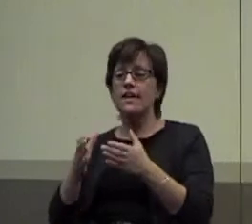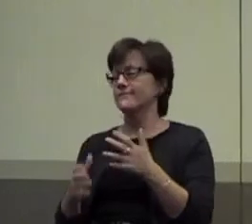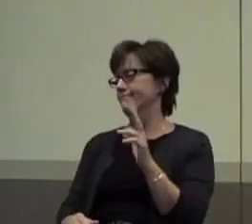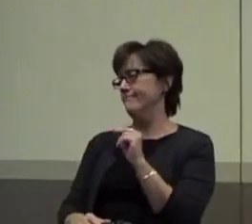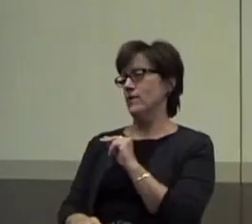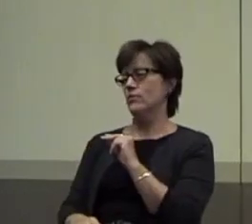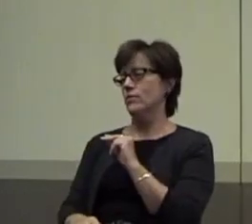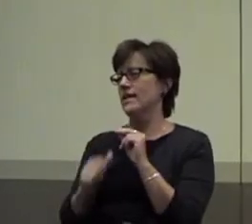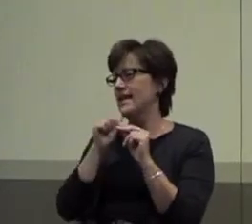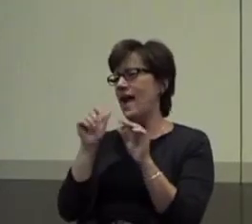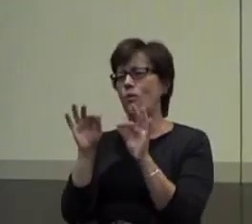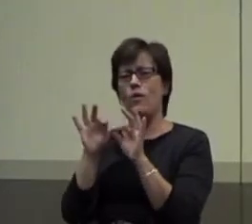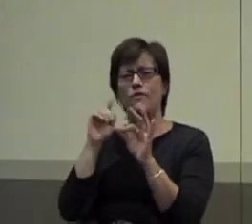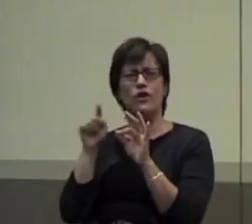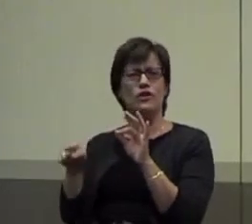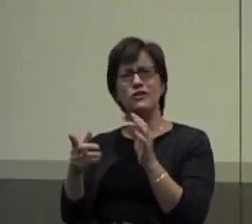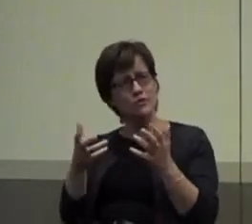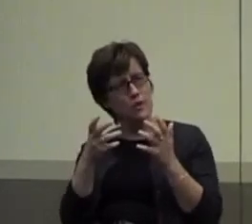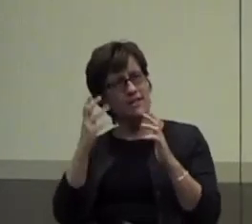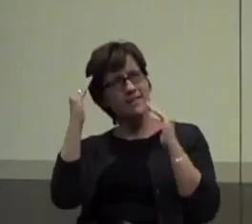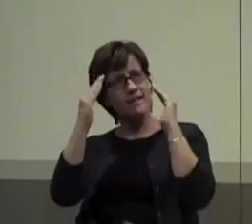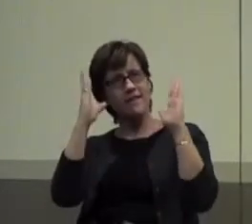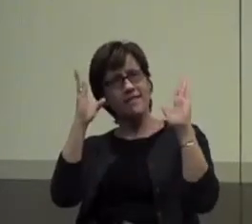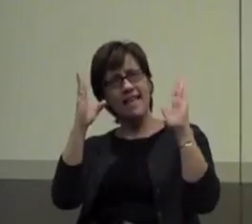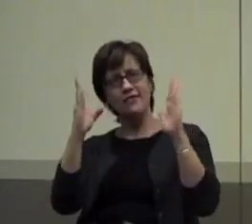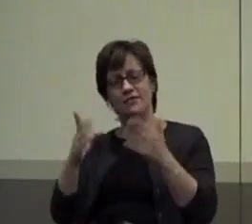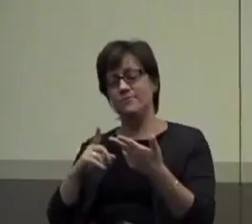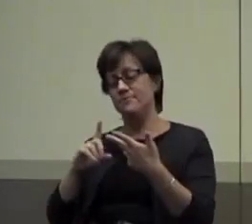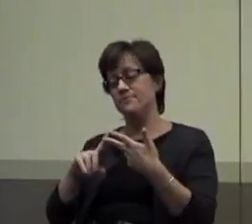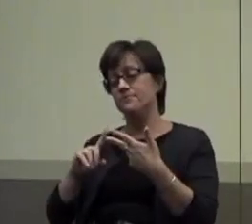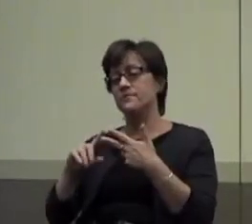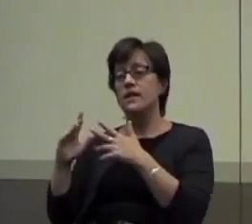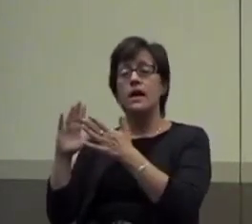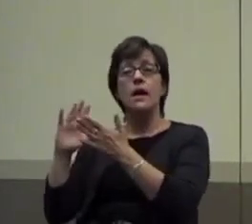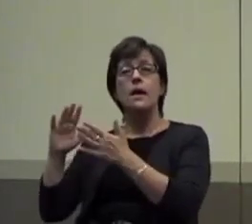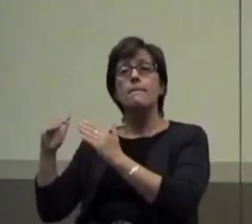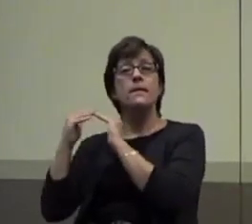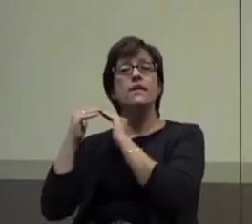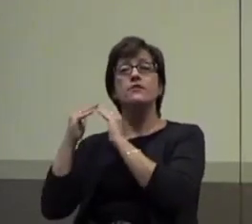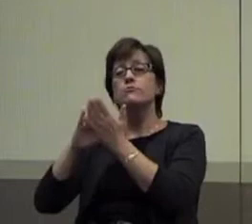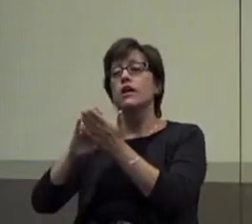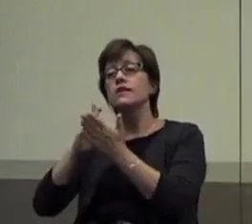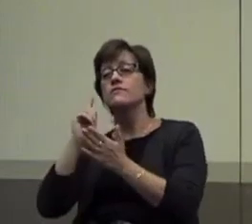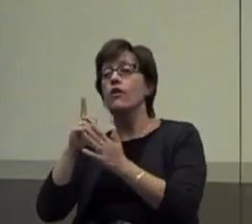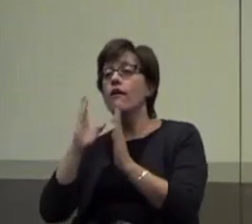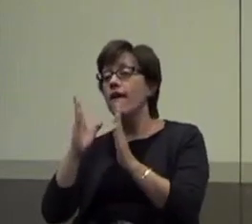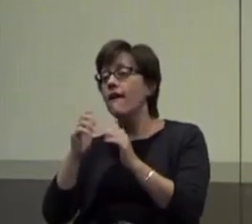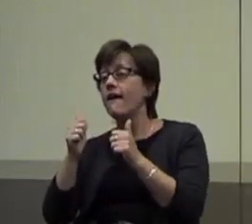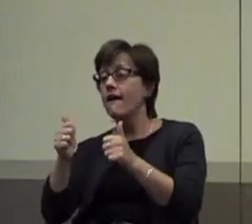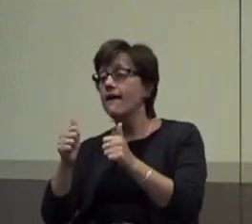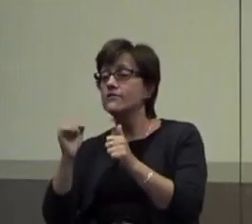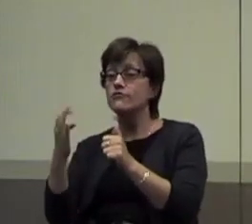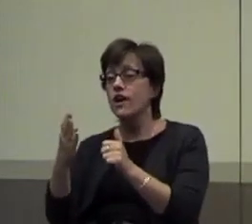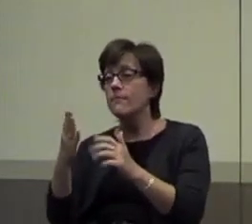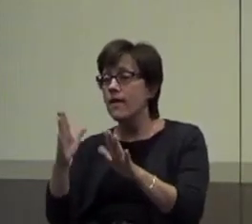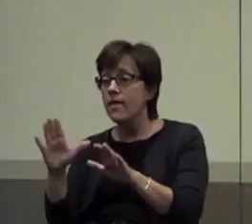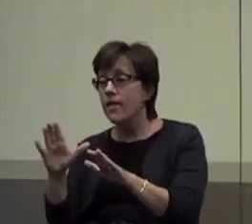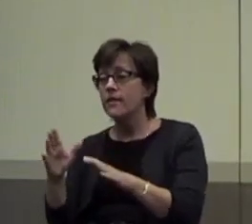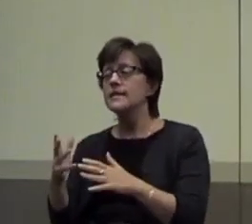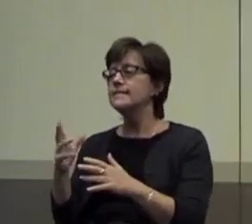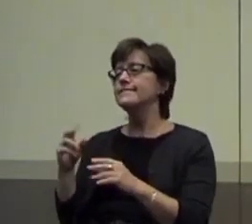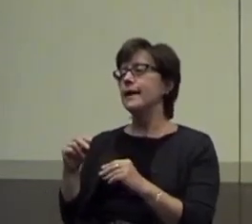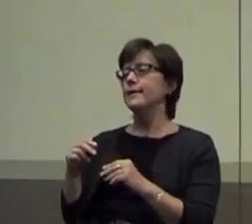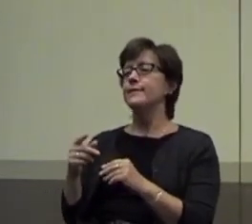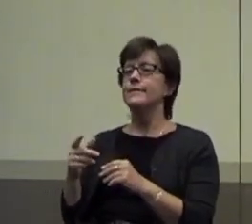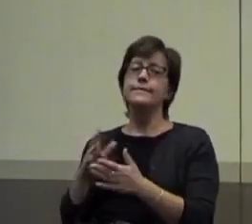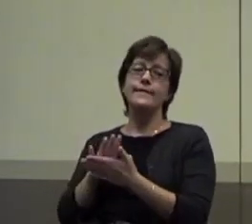valuable, right? She wants adult attention. Peers praise Jordan for on-task behavior. Great, it's nice to have, but she could have cared